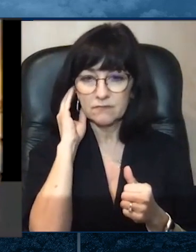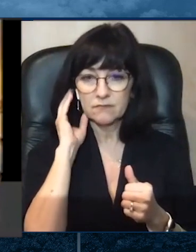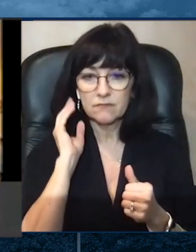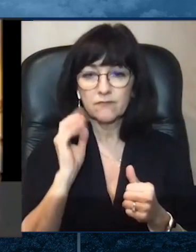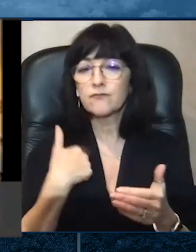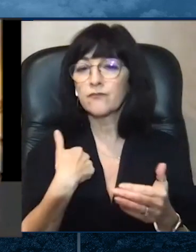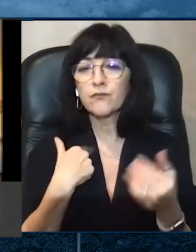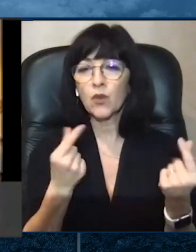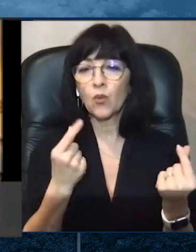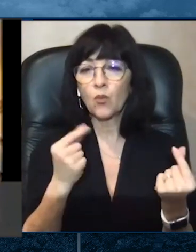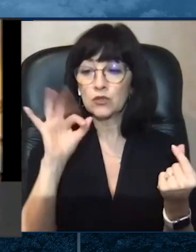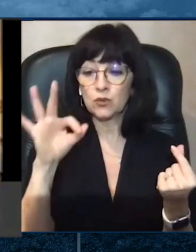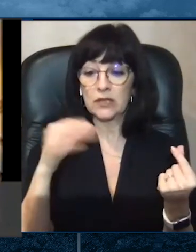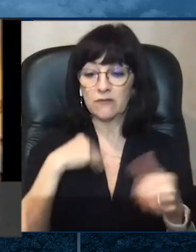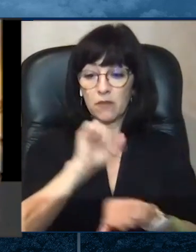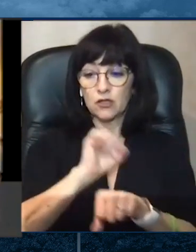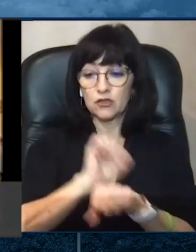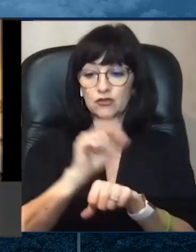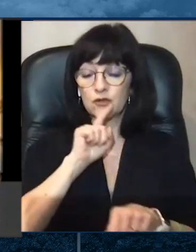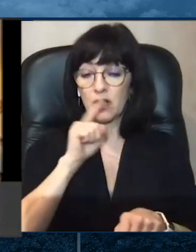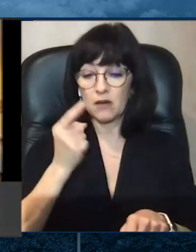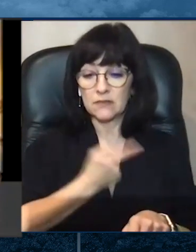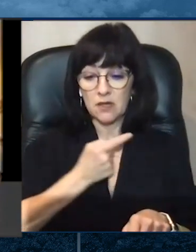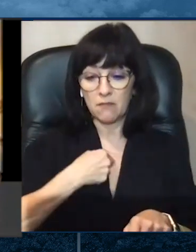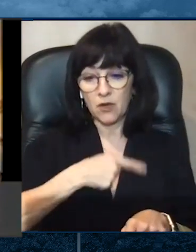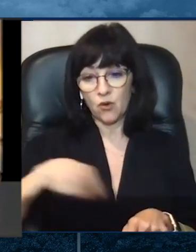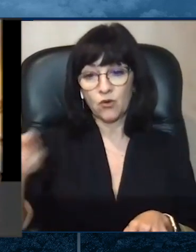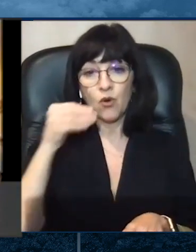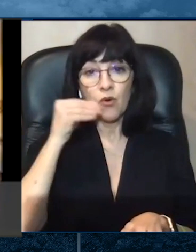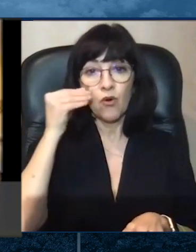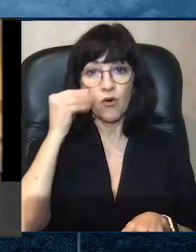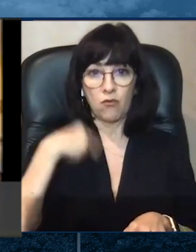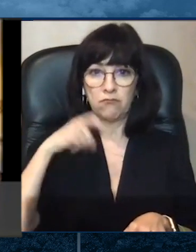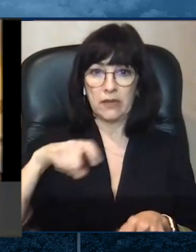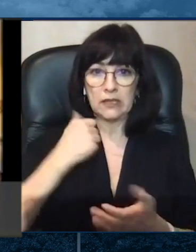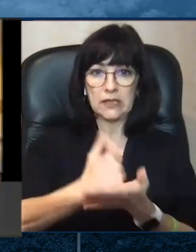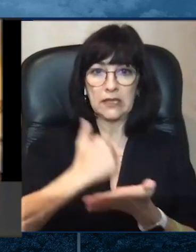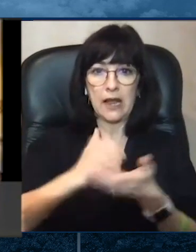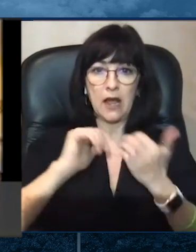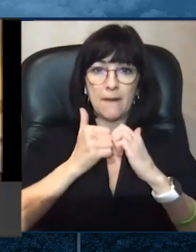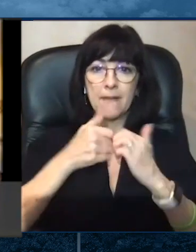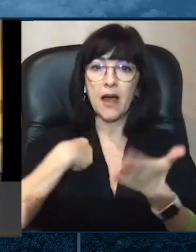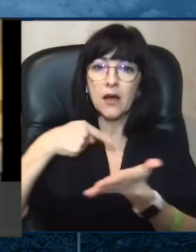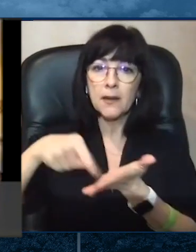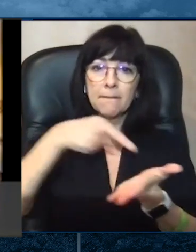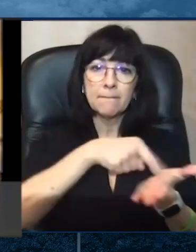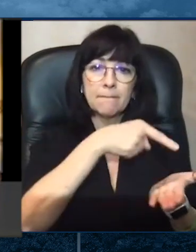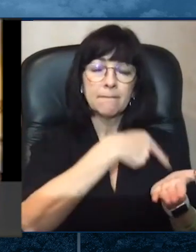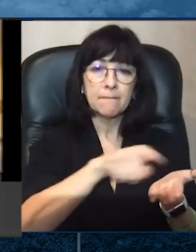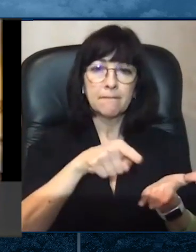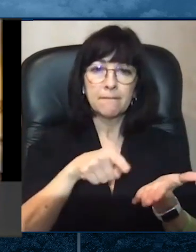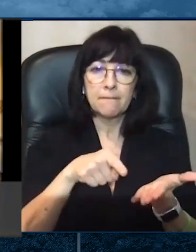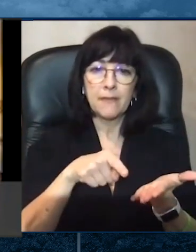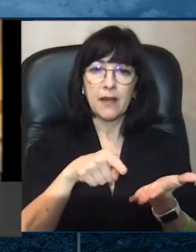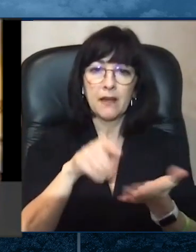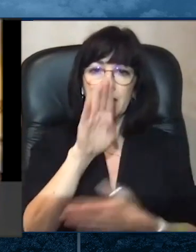am sent home from work sick, and I need help with my bills.